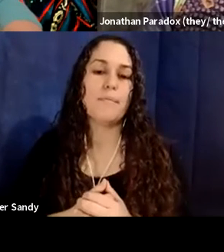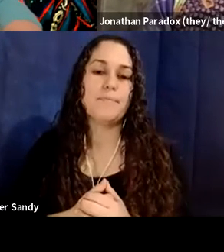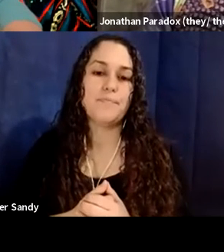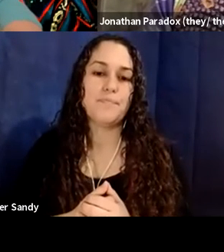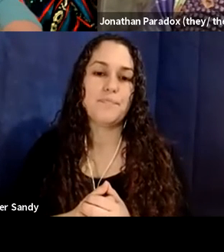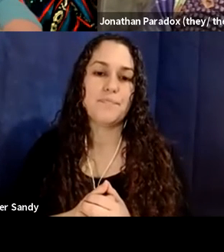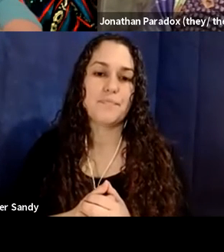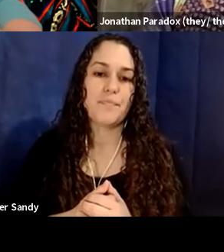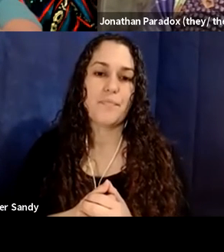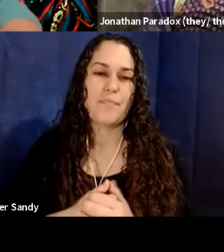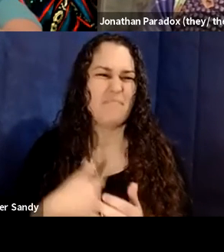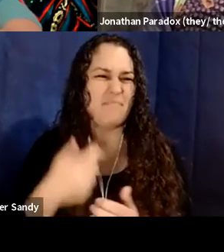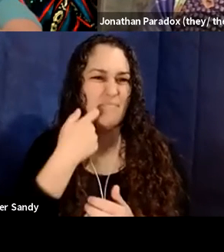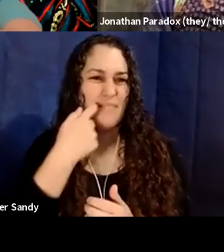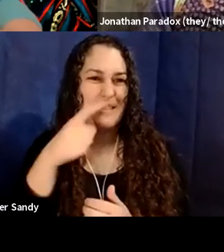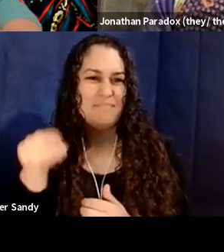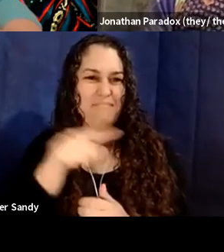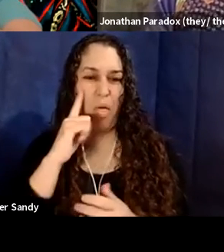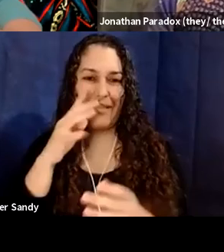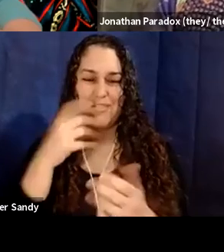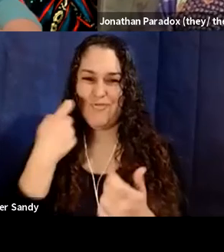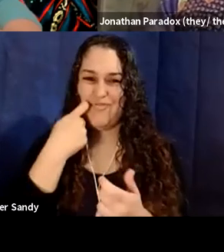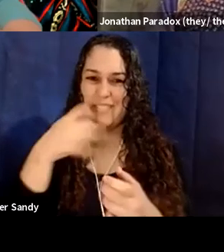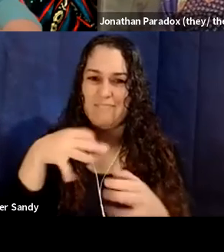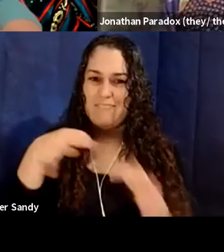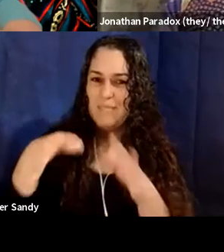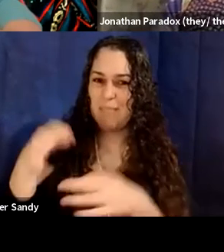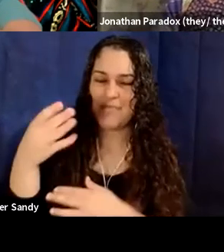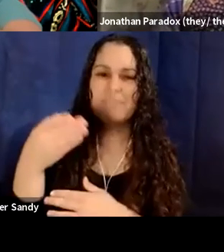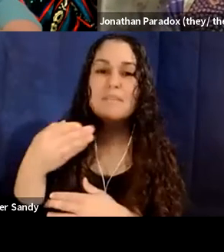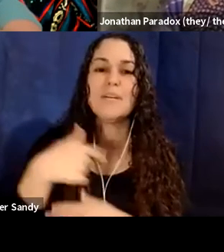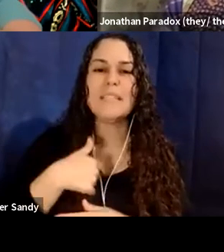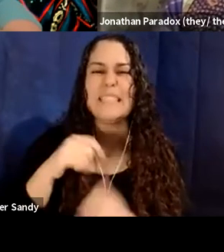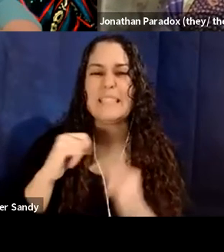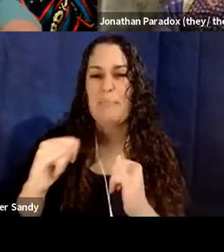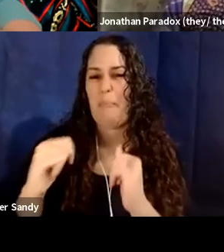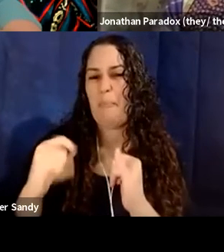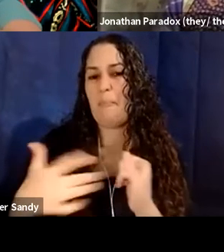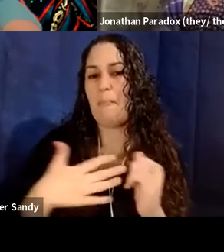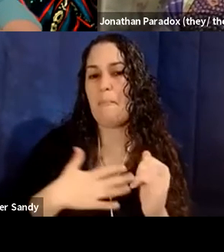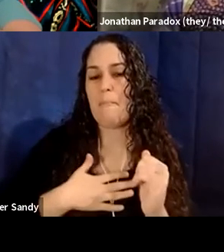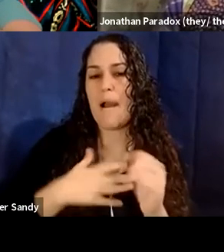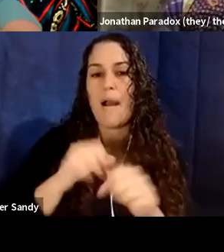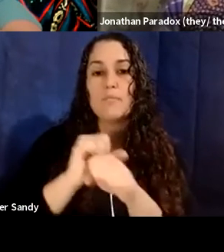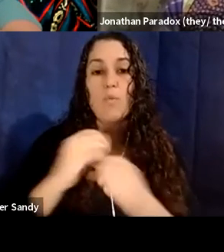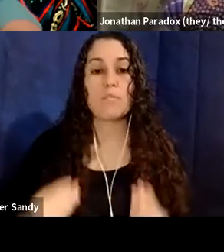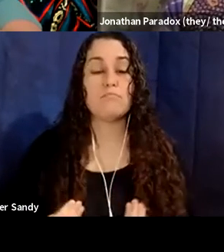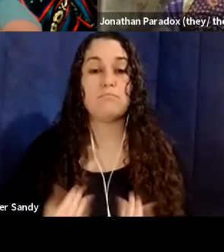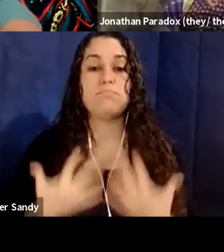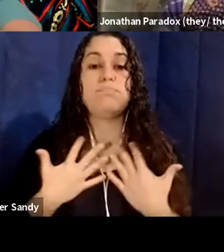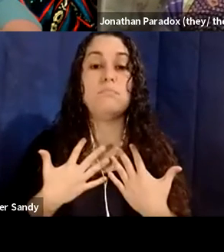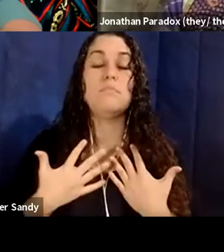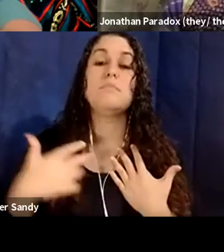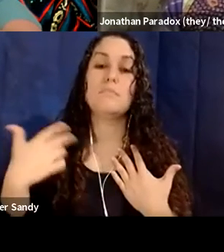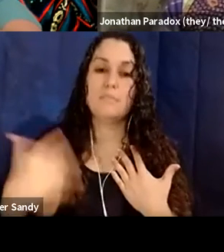similarly to my colleagues have, um, expressed my work is, um, inspired by my personal lived